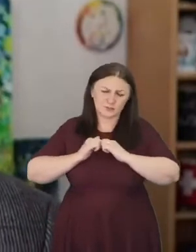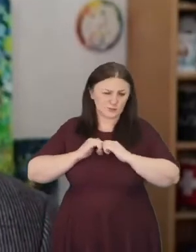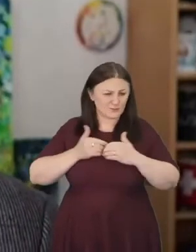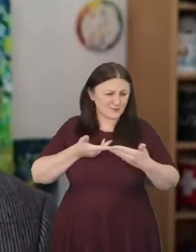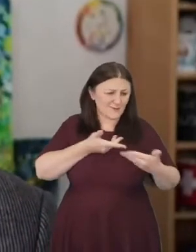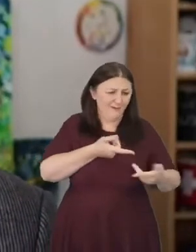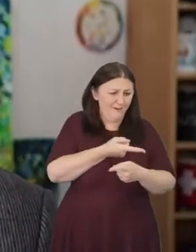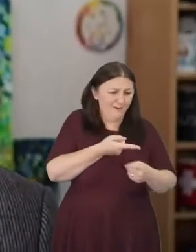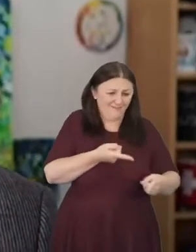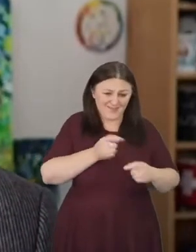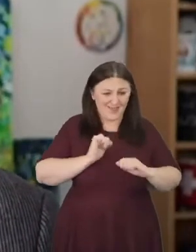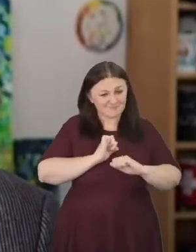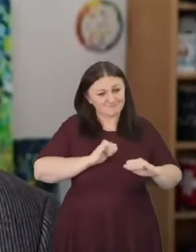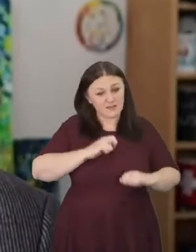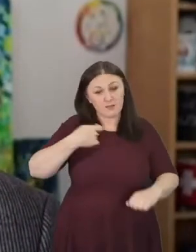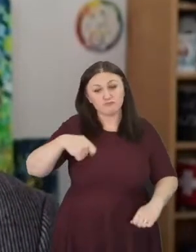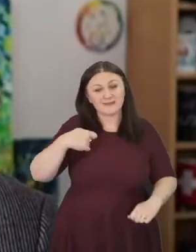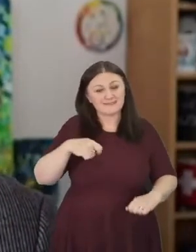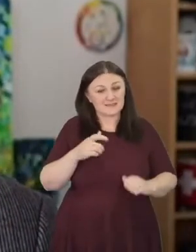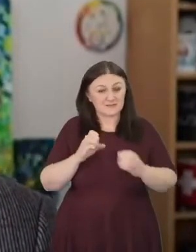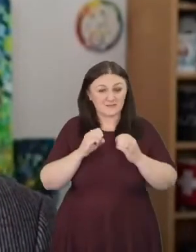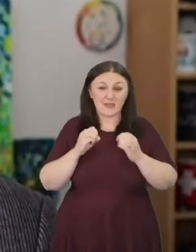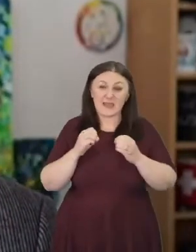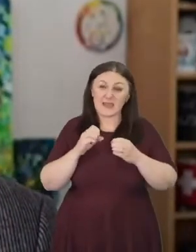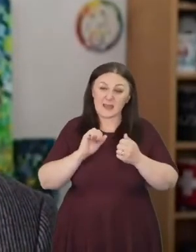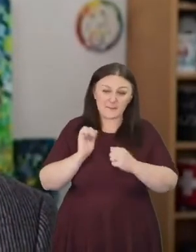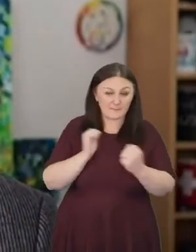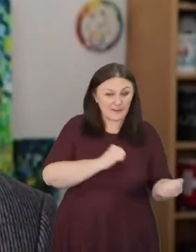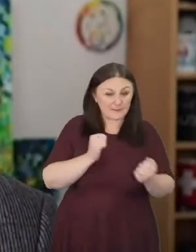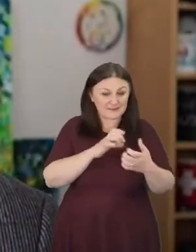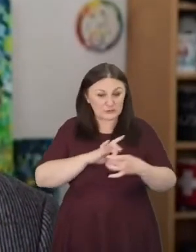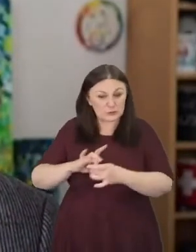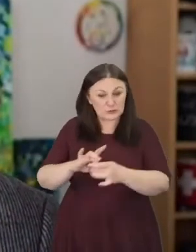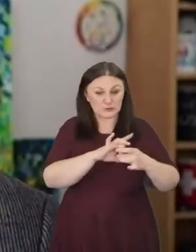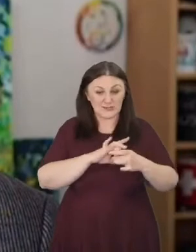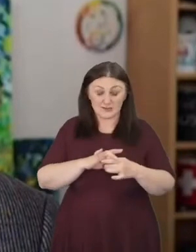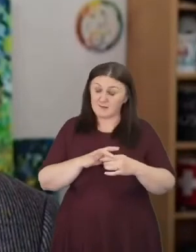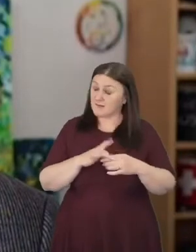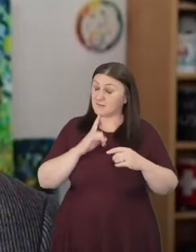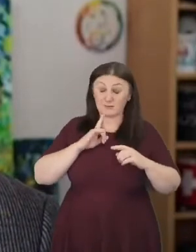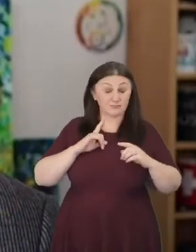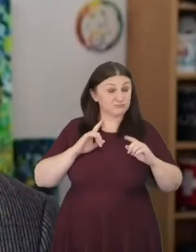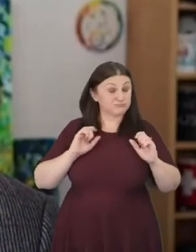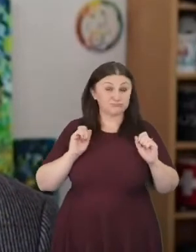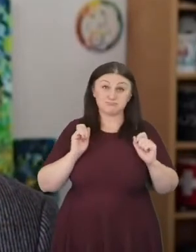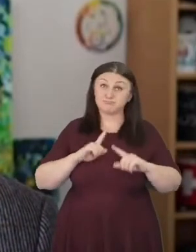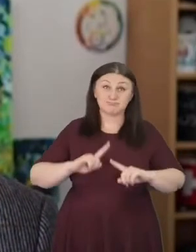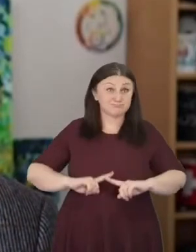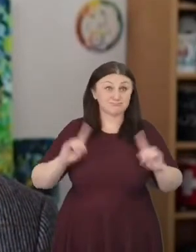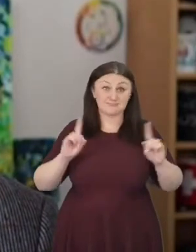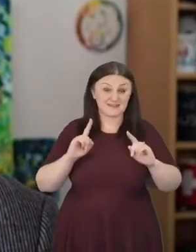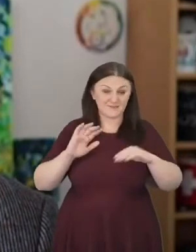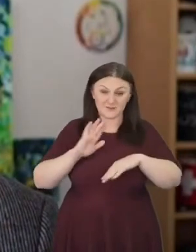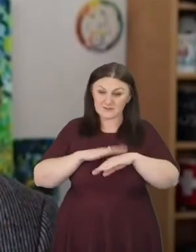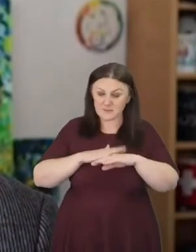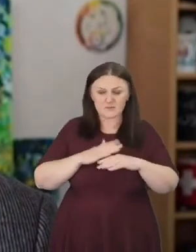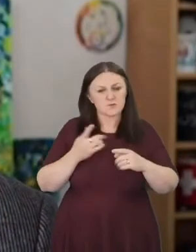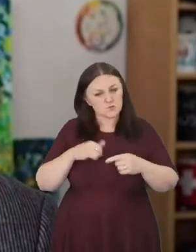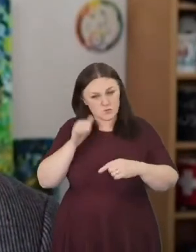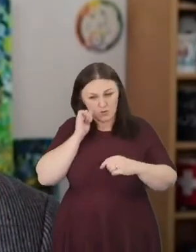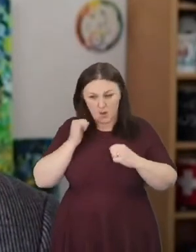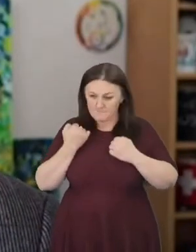the Baptist Union in what have been extraordinary times. I mean I stood on a platform of evangelism as everybody knows.